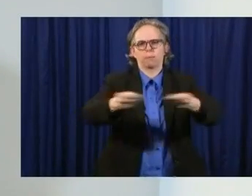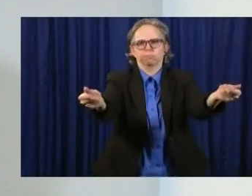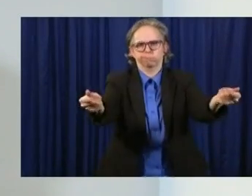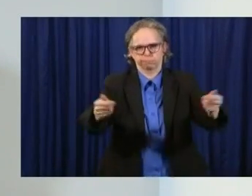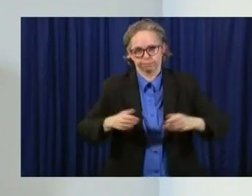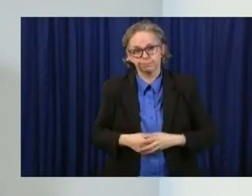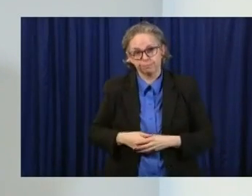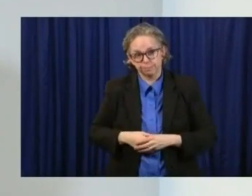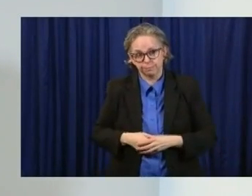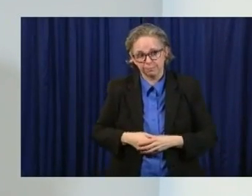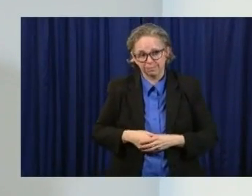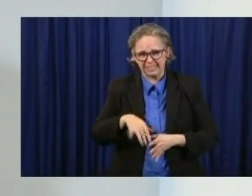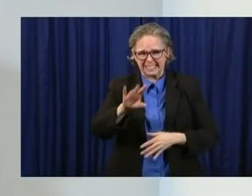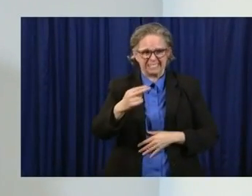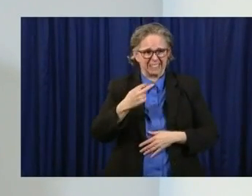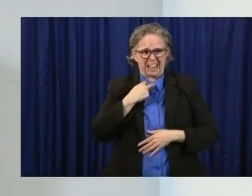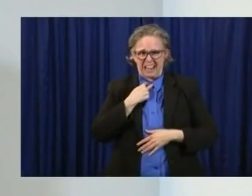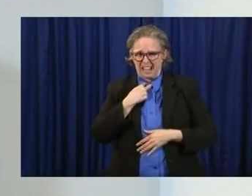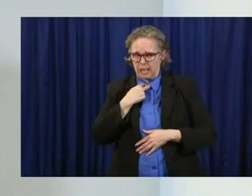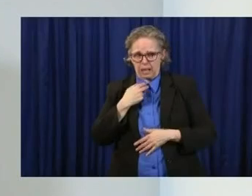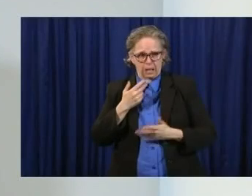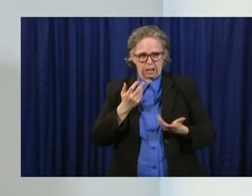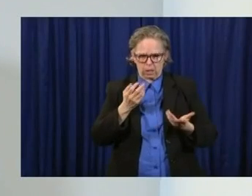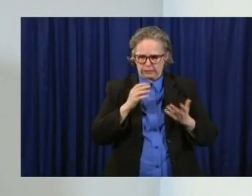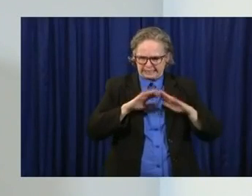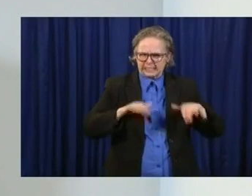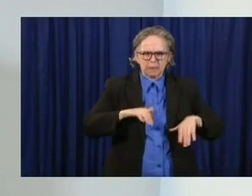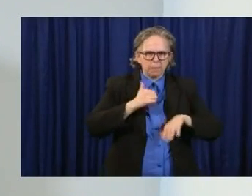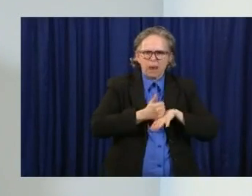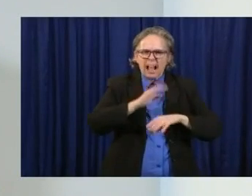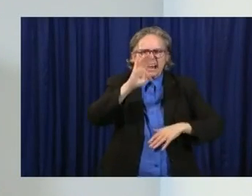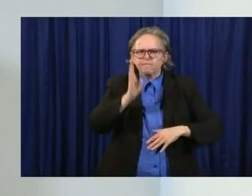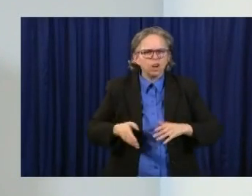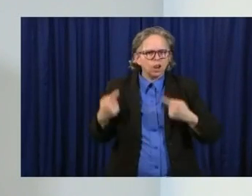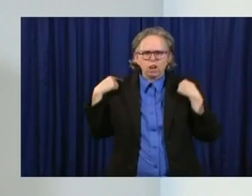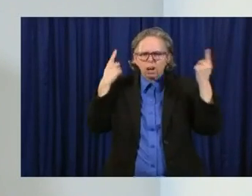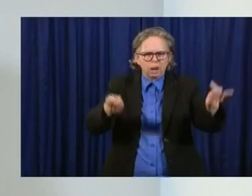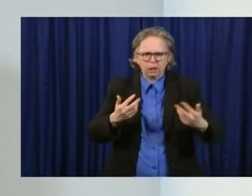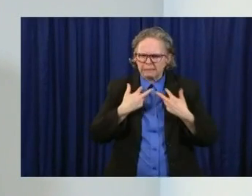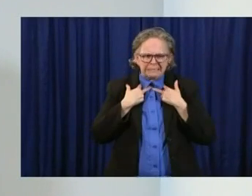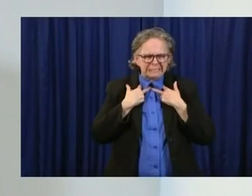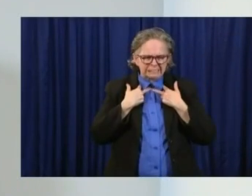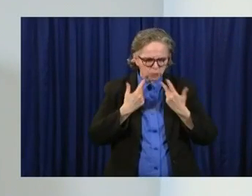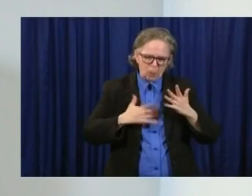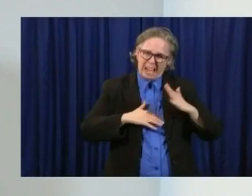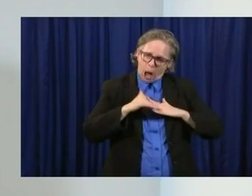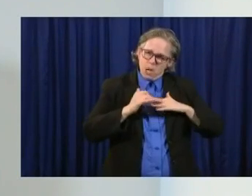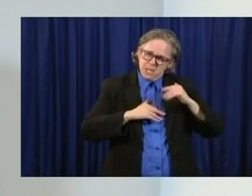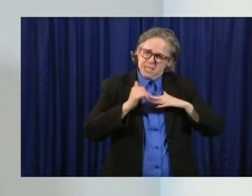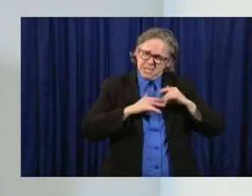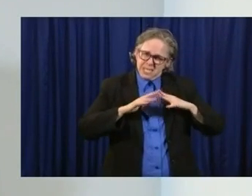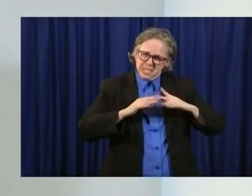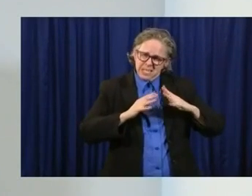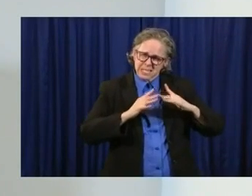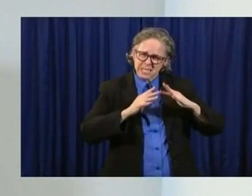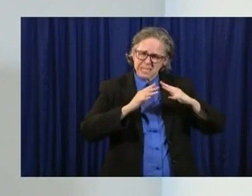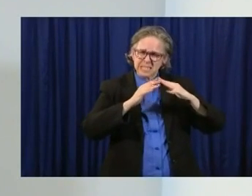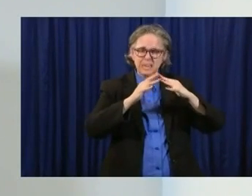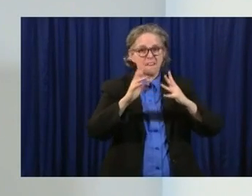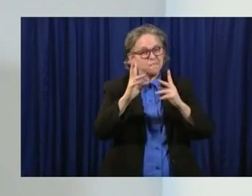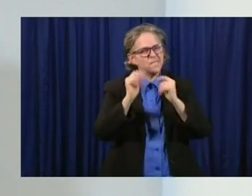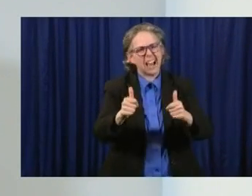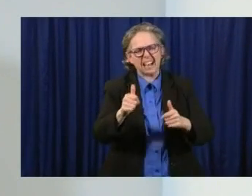Ohio that we had to build a new system. It's not going as fast, certainly, as I know the need